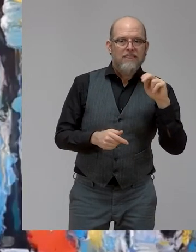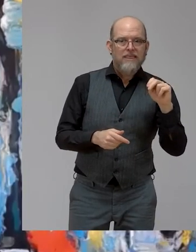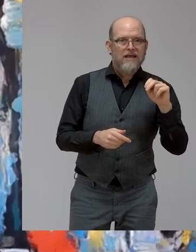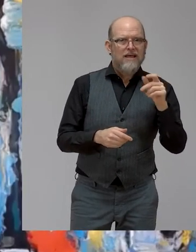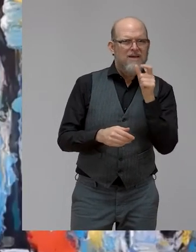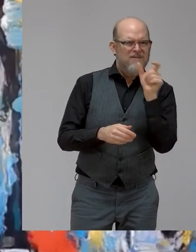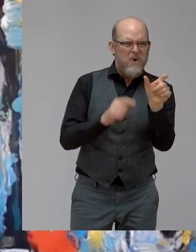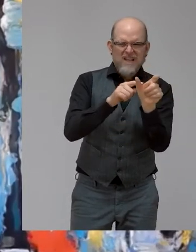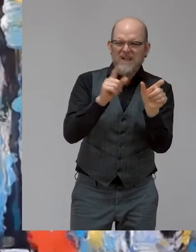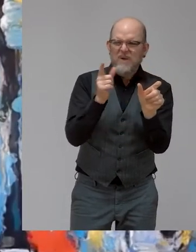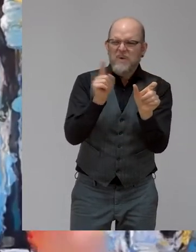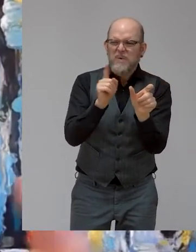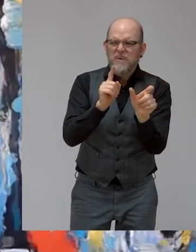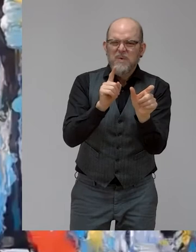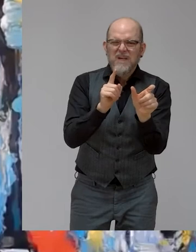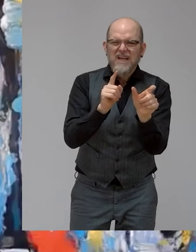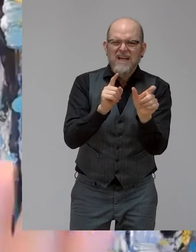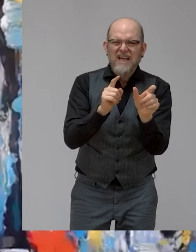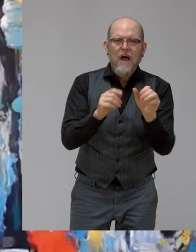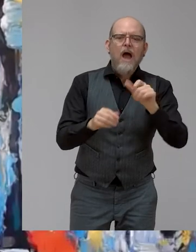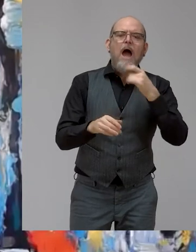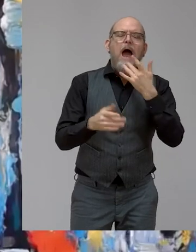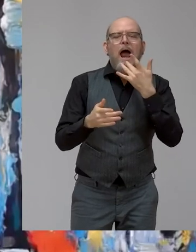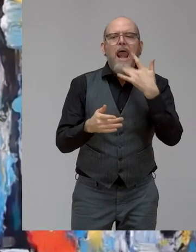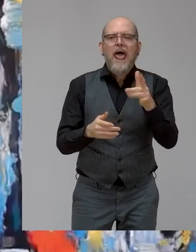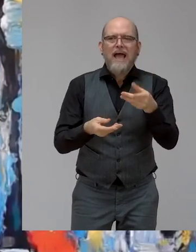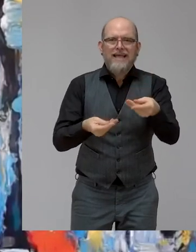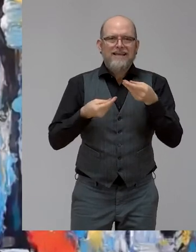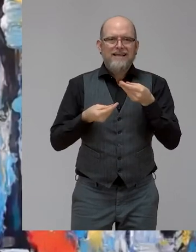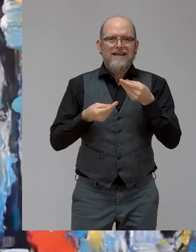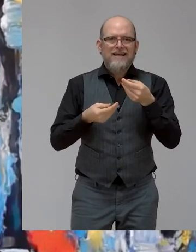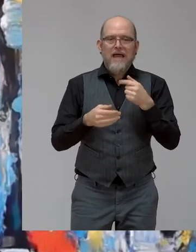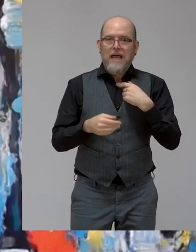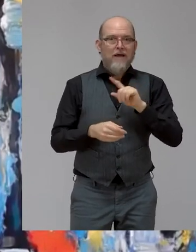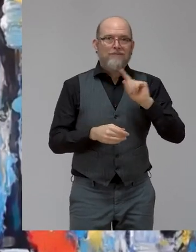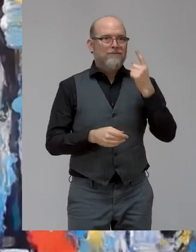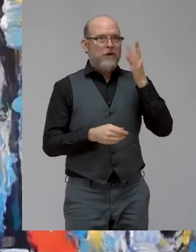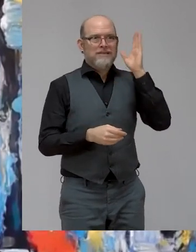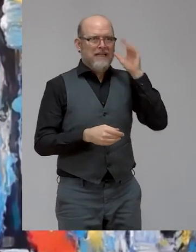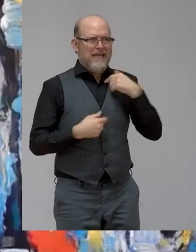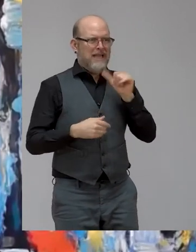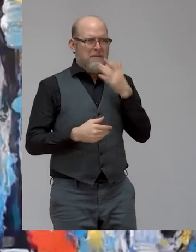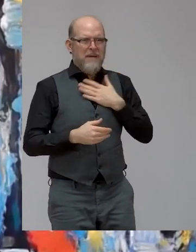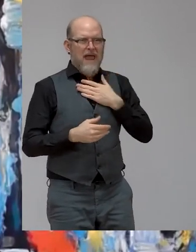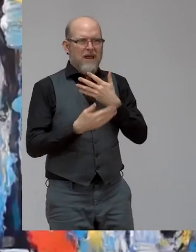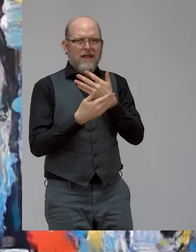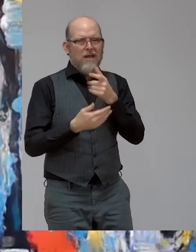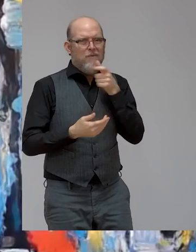I was born and raised in America. I'd never heard that word. But good luck charm. I definitely have. And it's a great, great